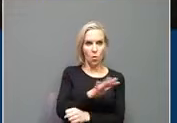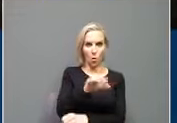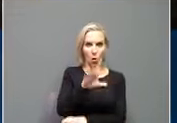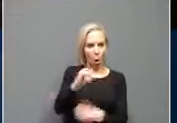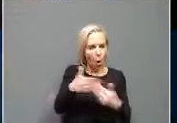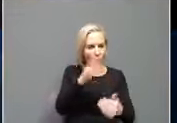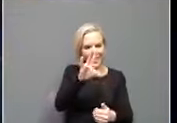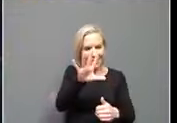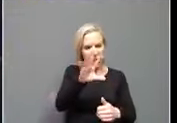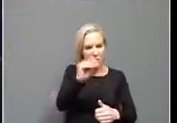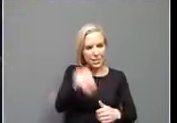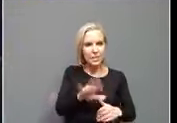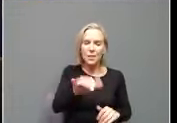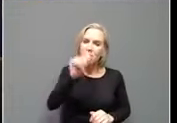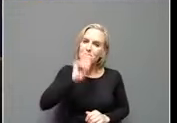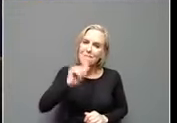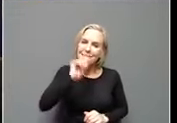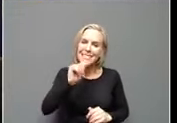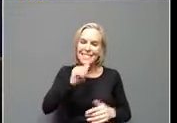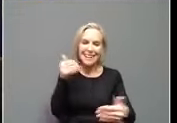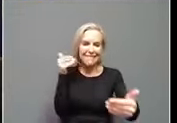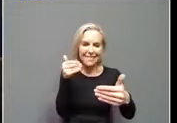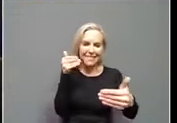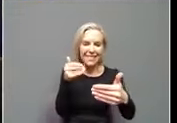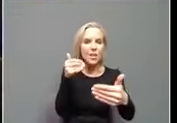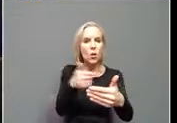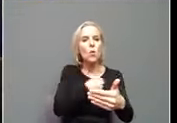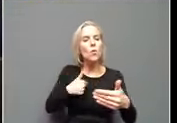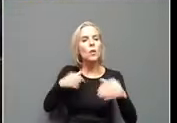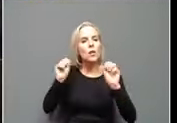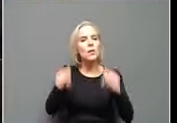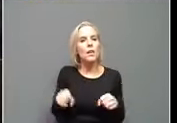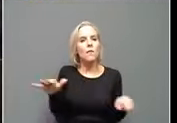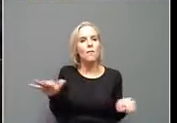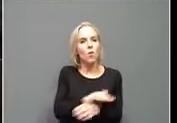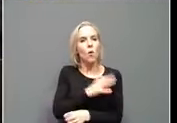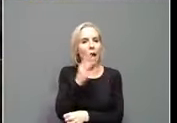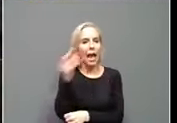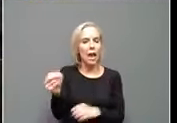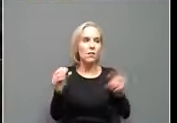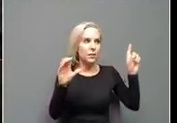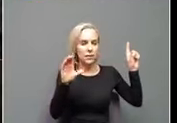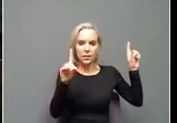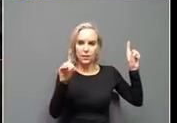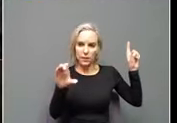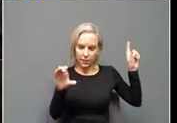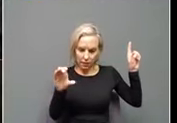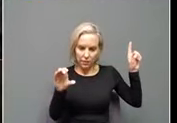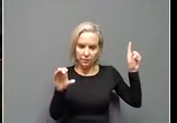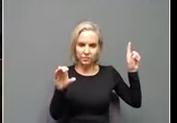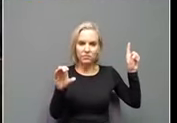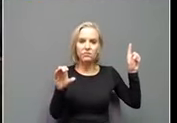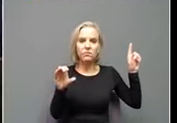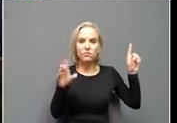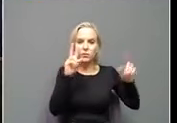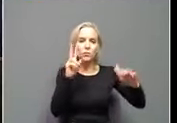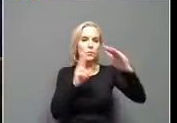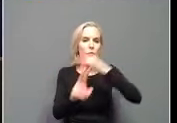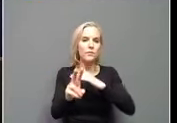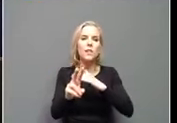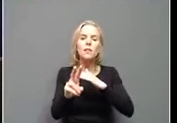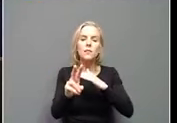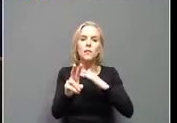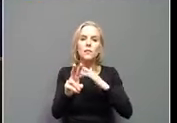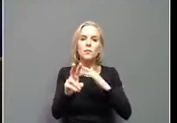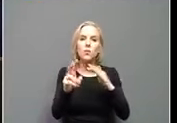patience, we're coming up to a time when we're going to be able to fully get out of this. CDC is now projecting a sharp decline in